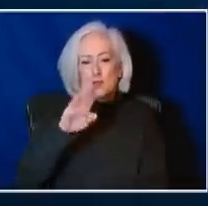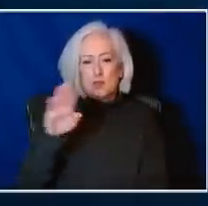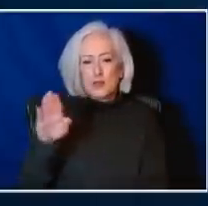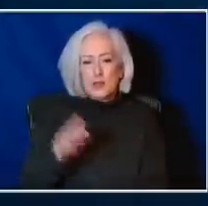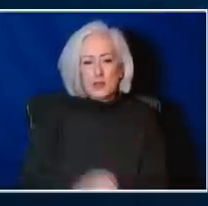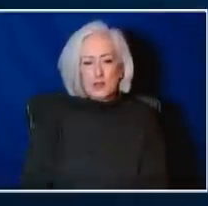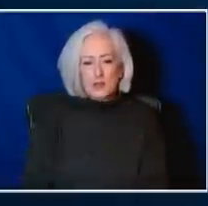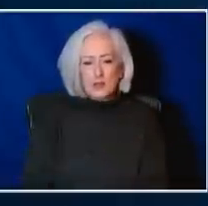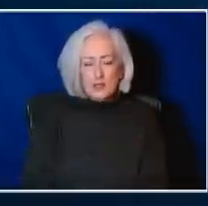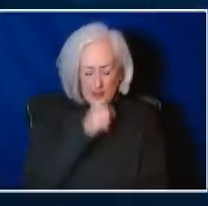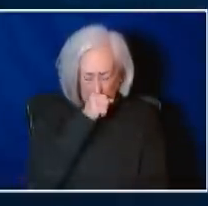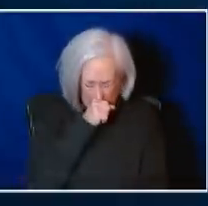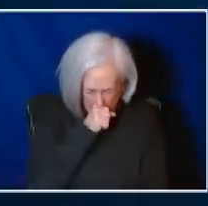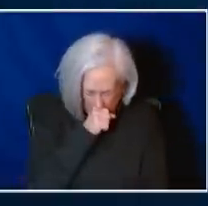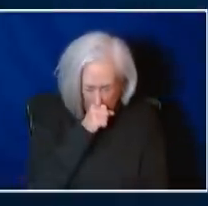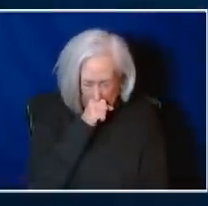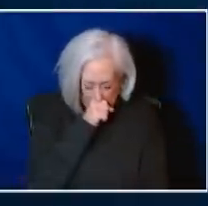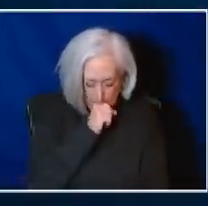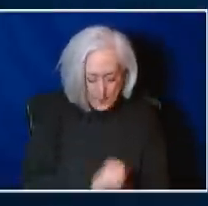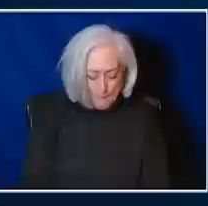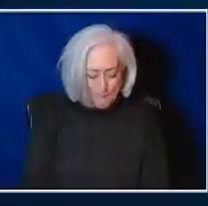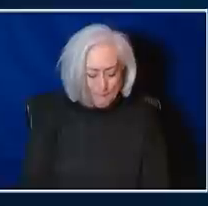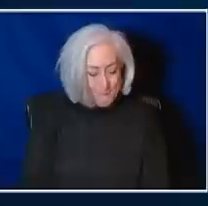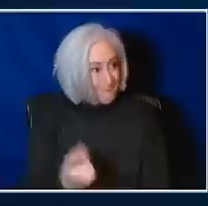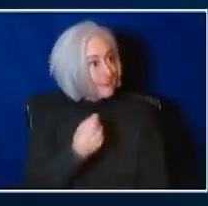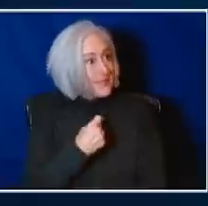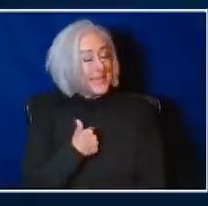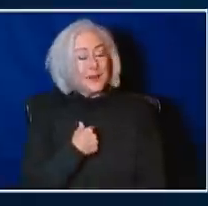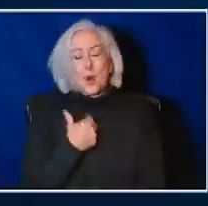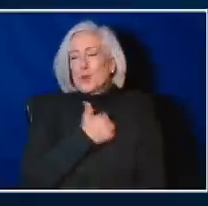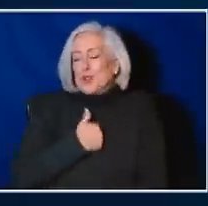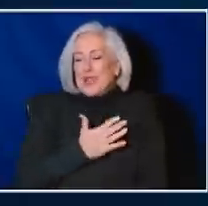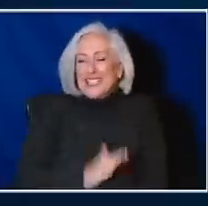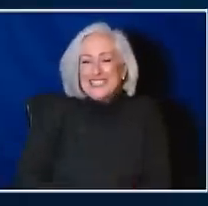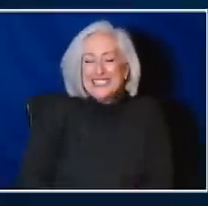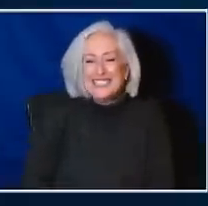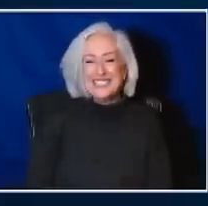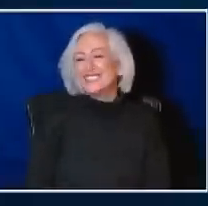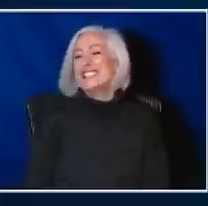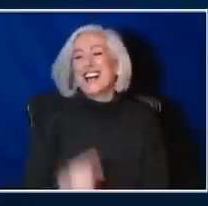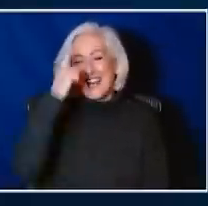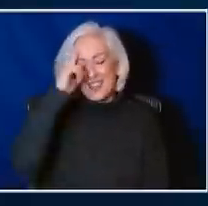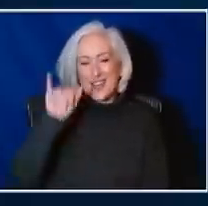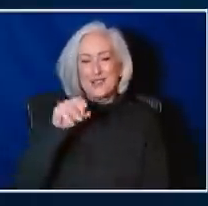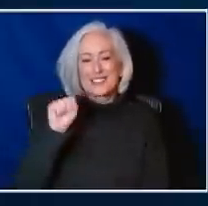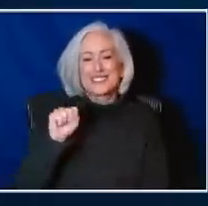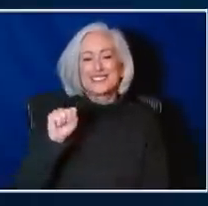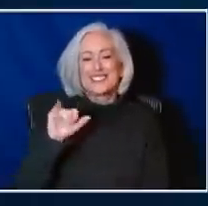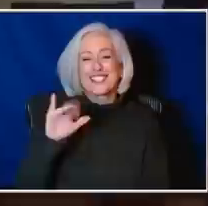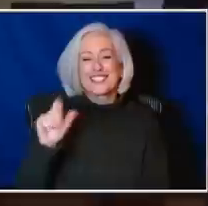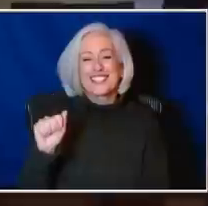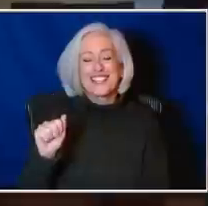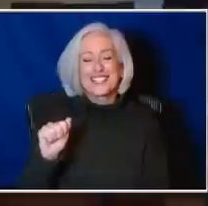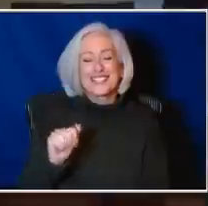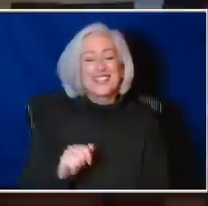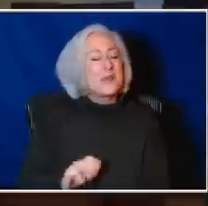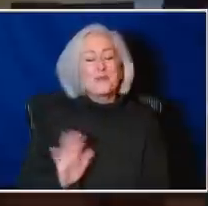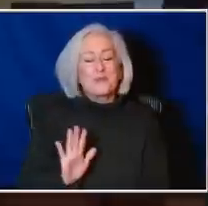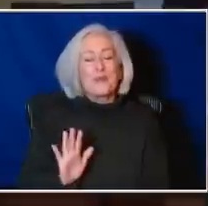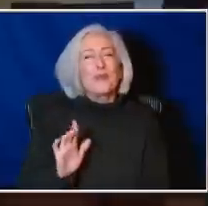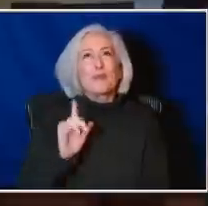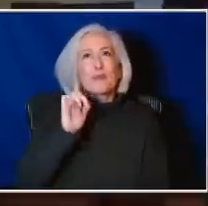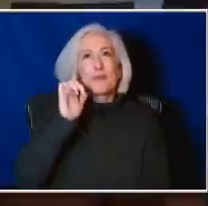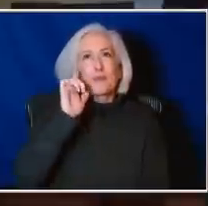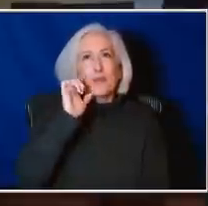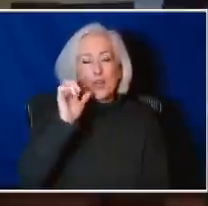Are you asking me? Yes, sir. Oh, sorry. I thought it was just as dirt. Well, I don't think they're going to catch